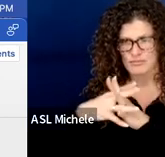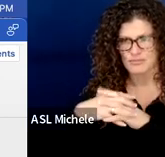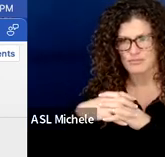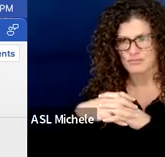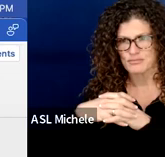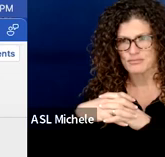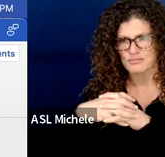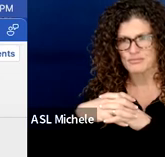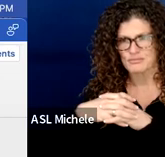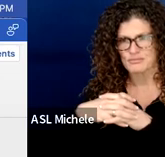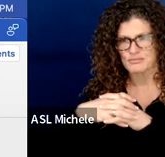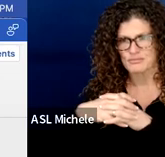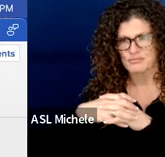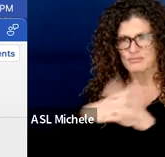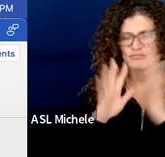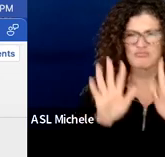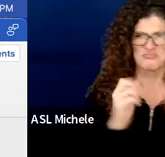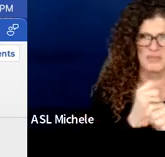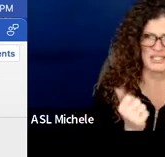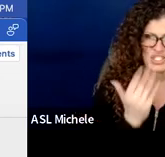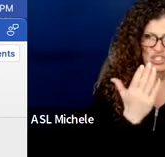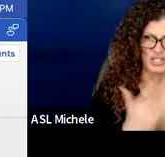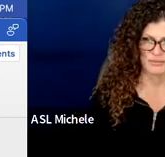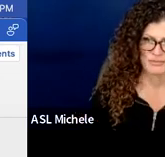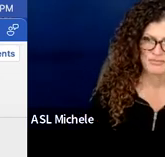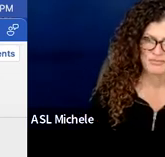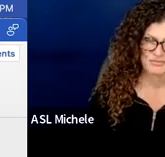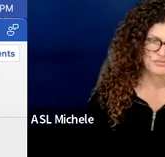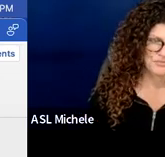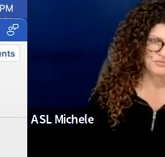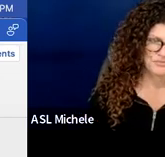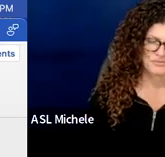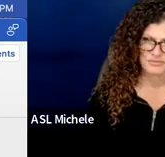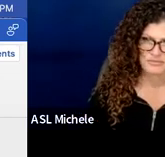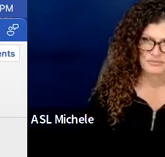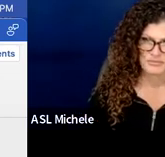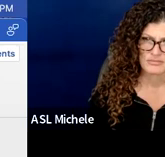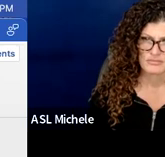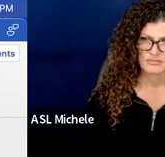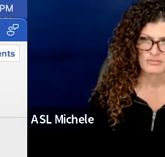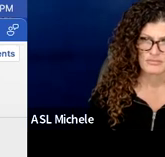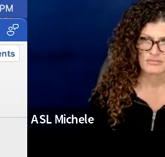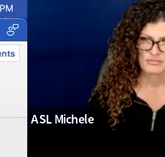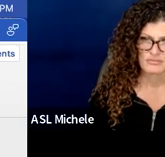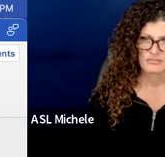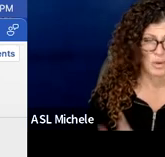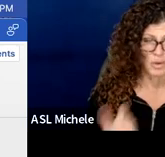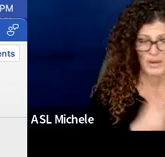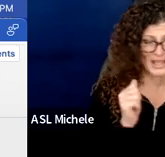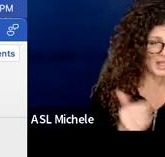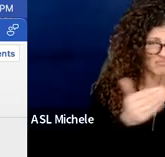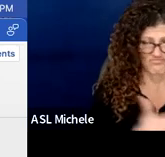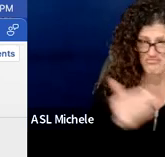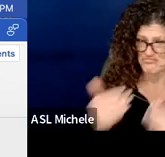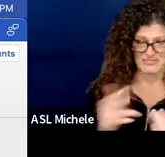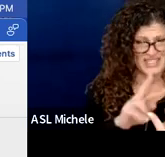so let me make a suggestion here that we can uh we can align either way we just have to be the the search committee has